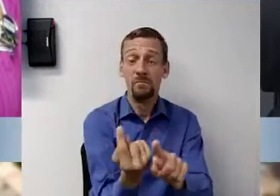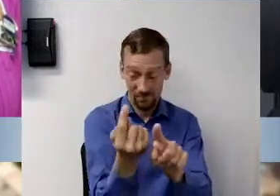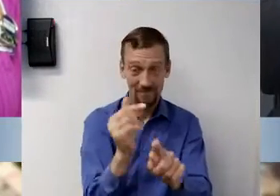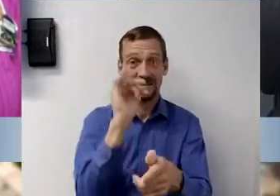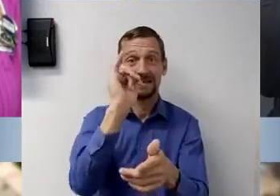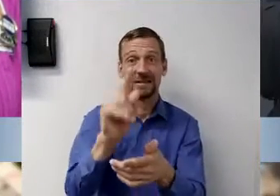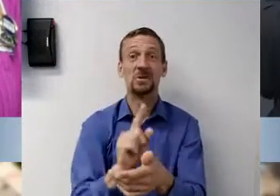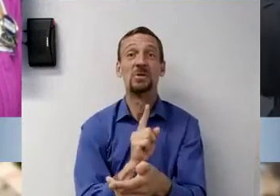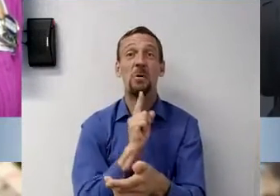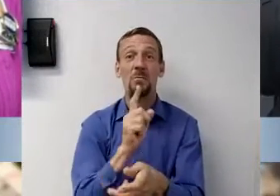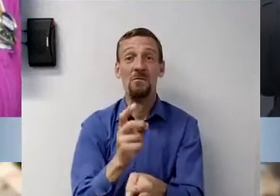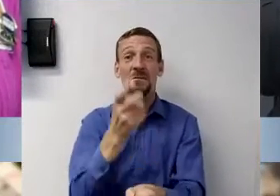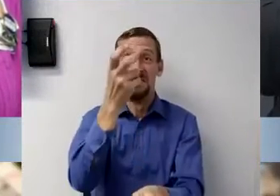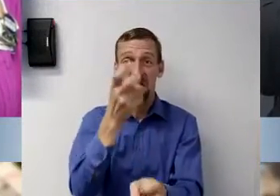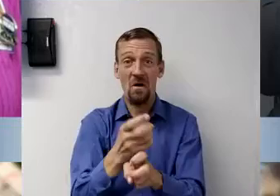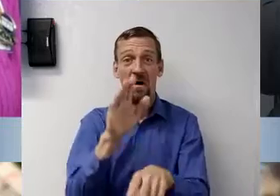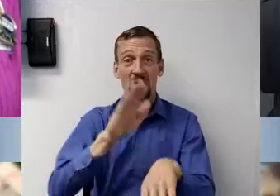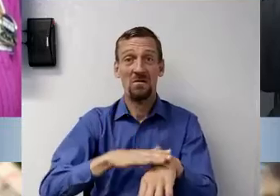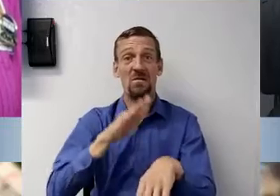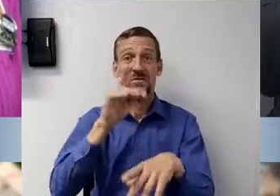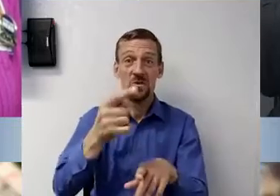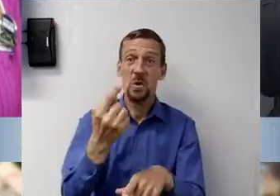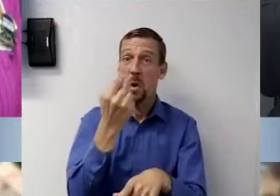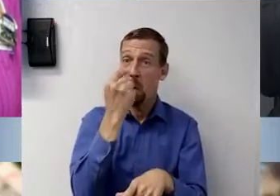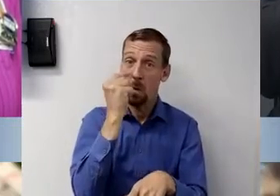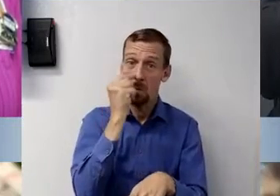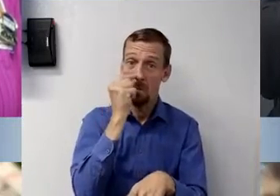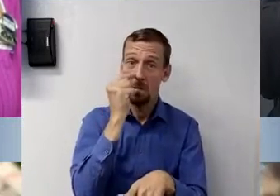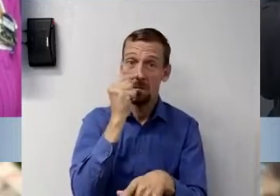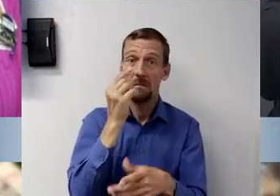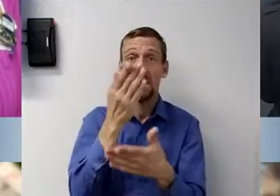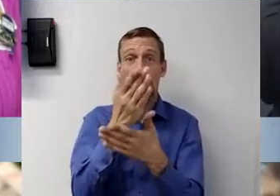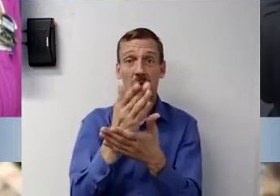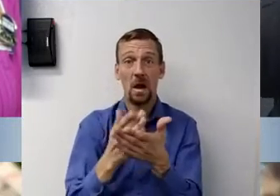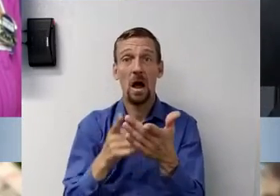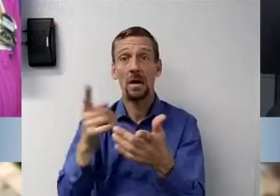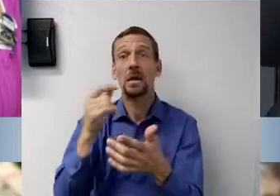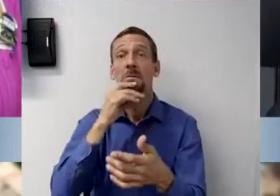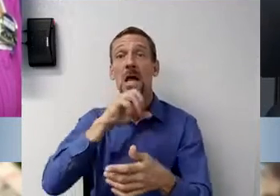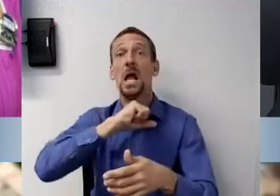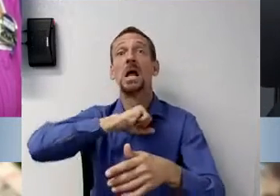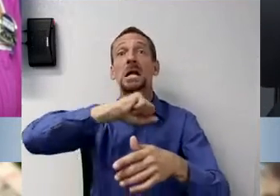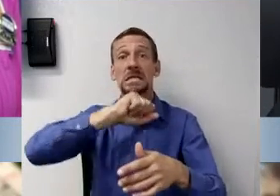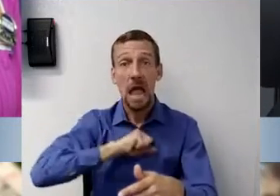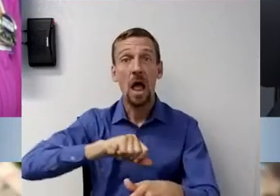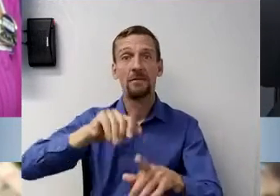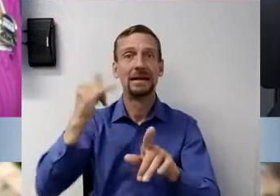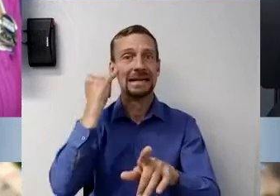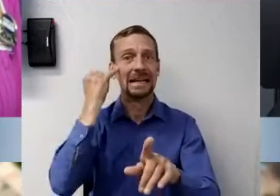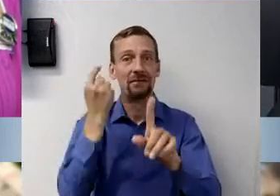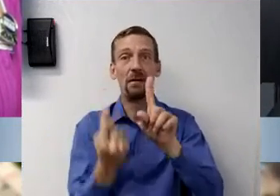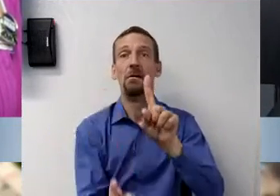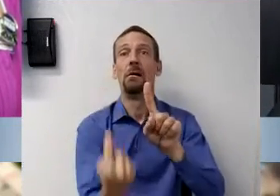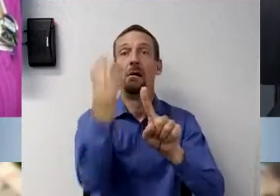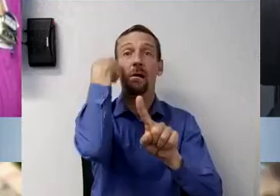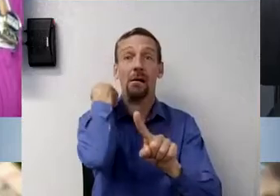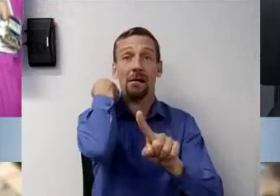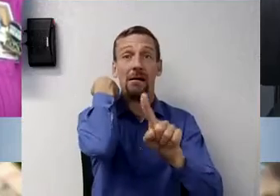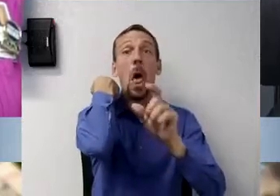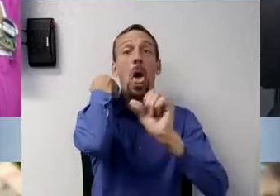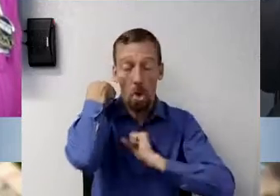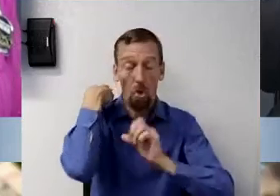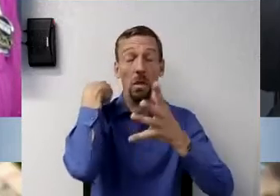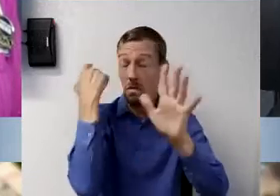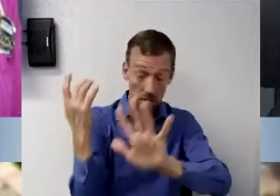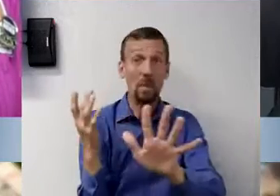um, act. So generally most people will cause them to cough when you go that far up their nose. And,